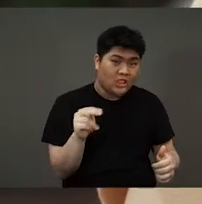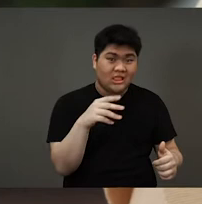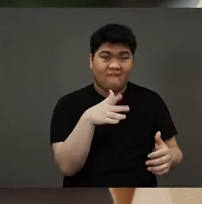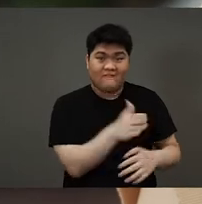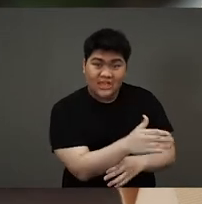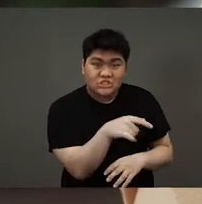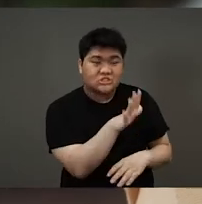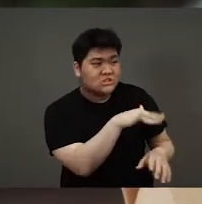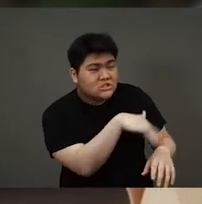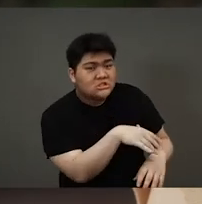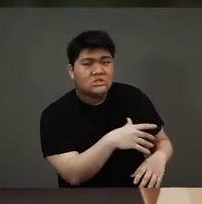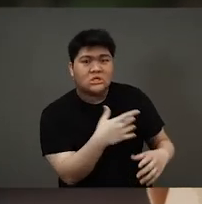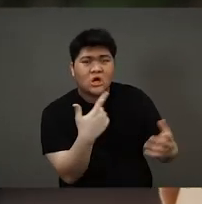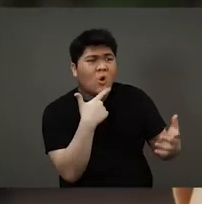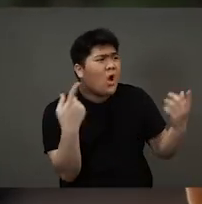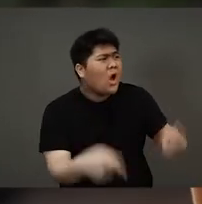fish.